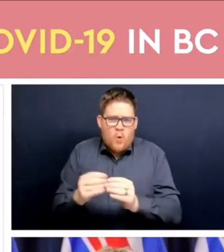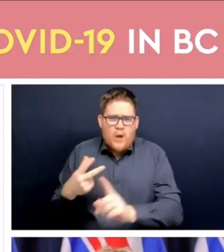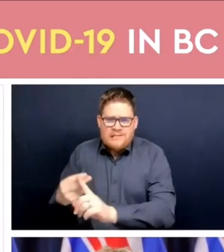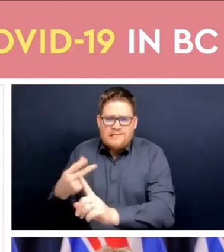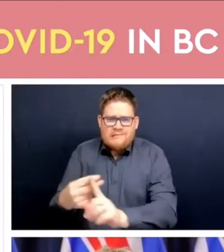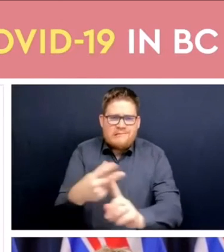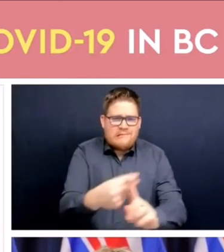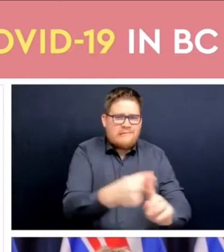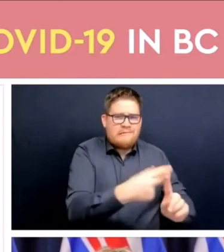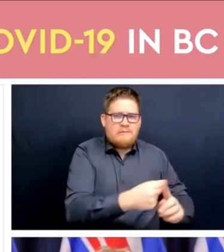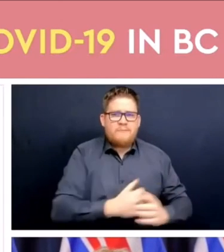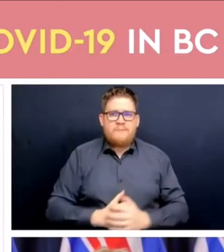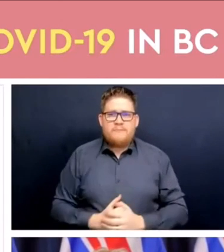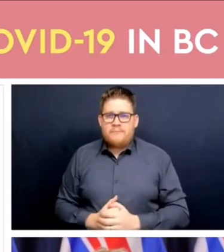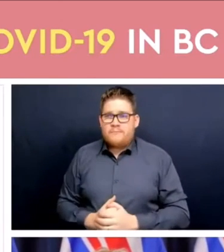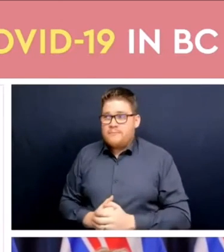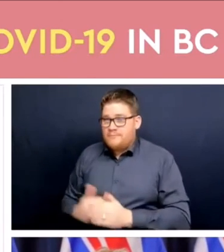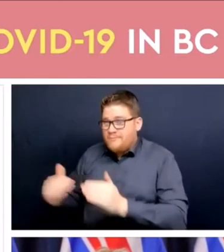move ahead.